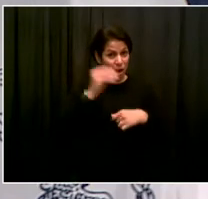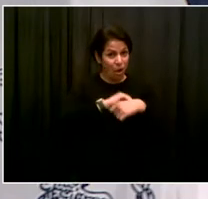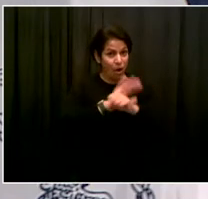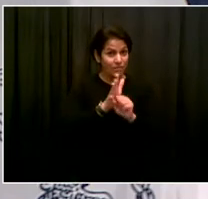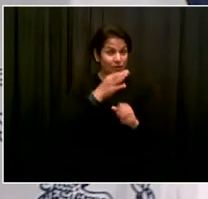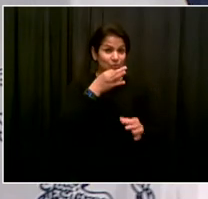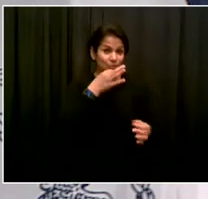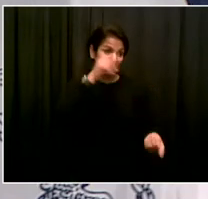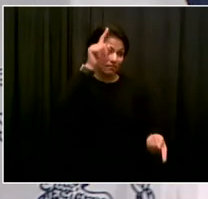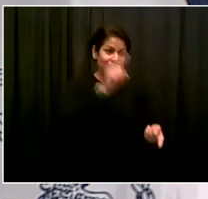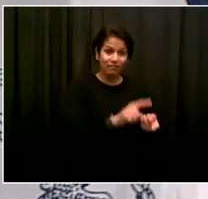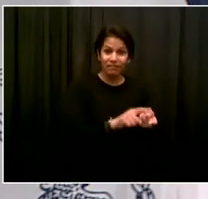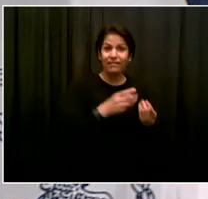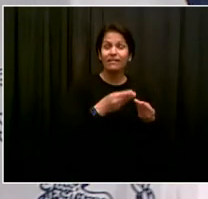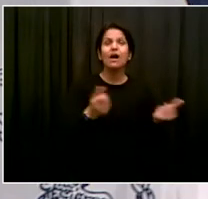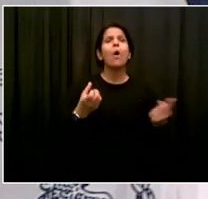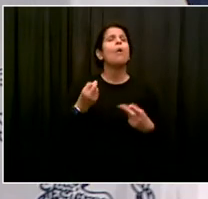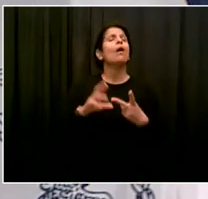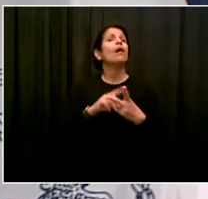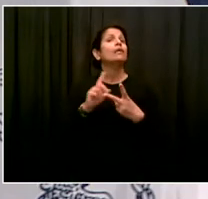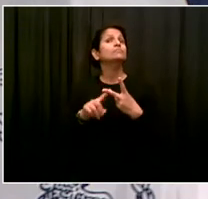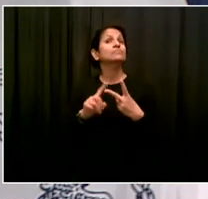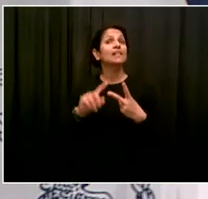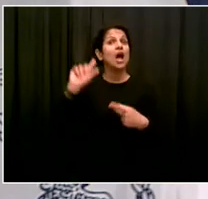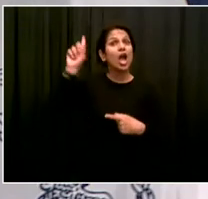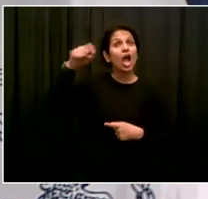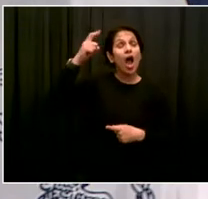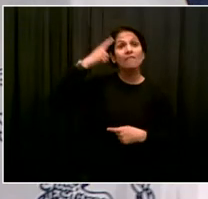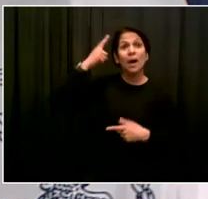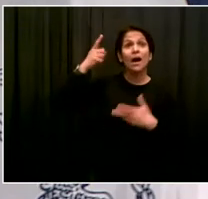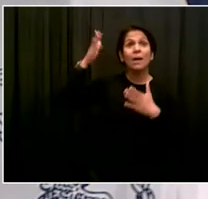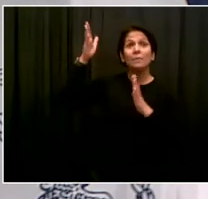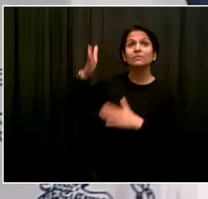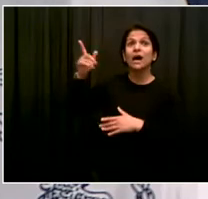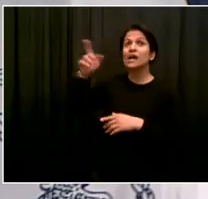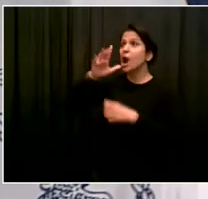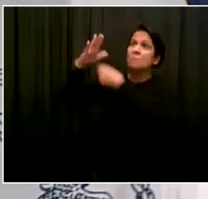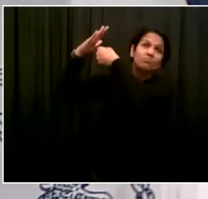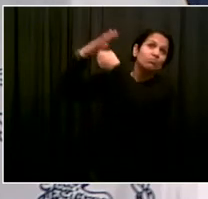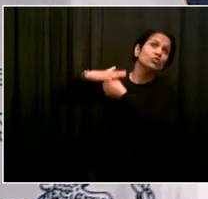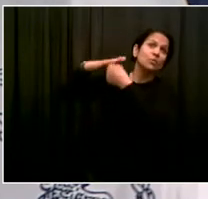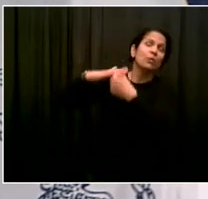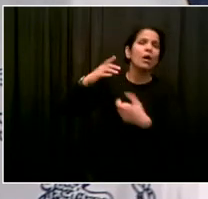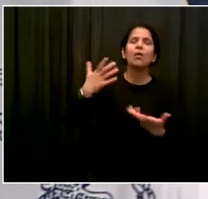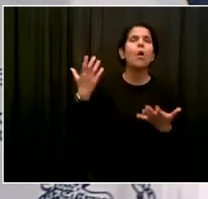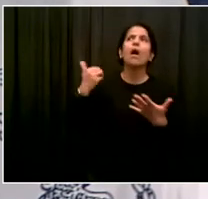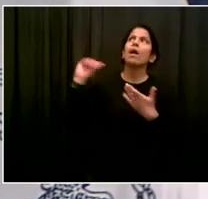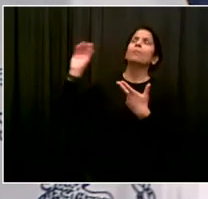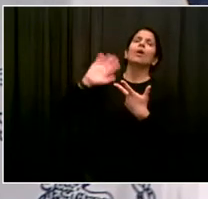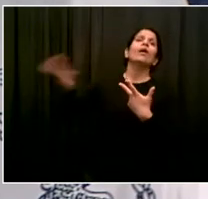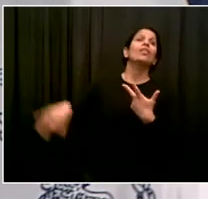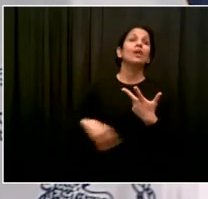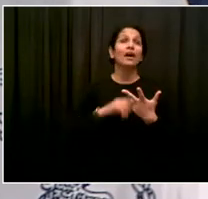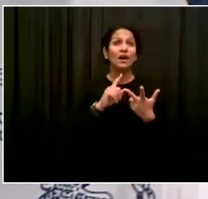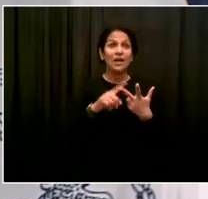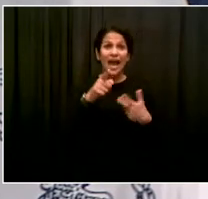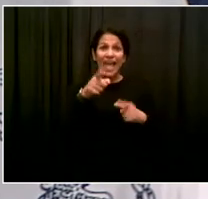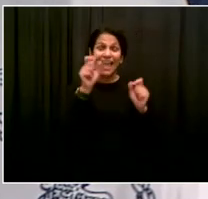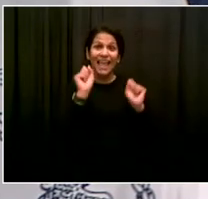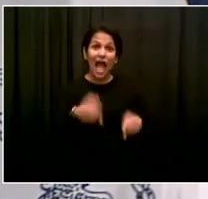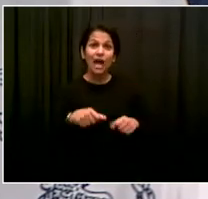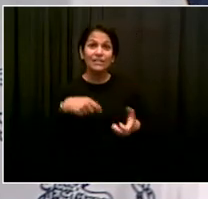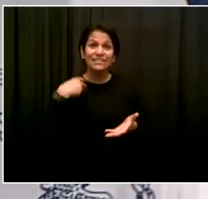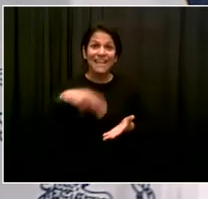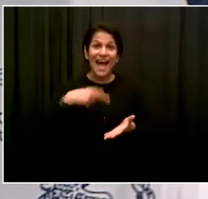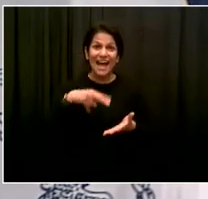Cuomo? And by the way, can you do the electric slide? Marsha, that's a very controversial question. I have had a rich